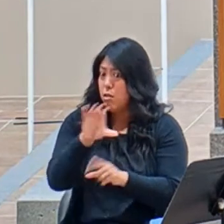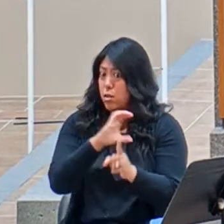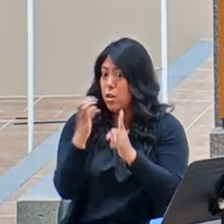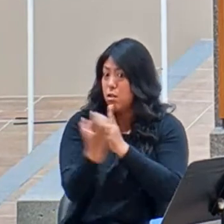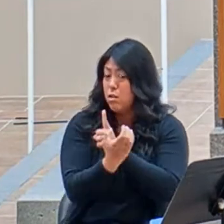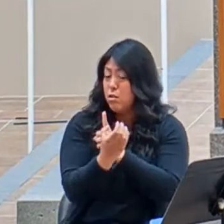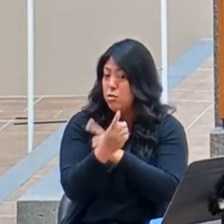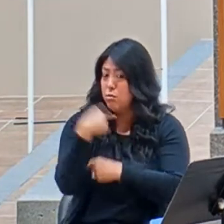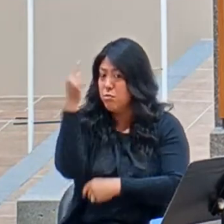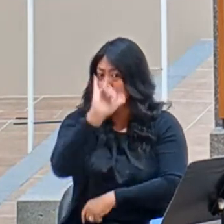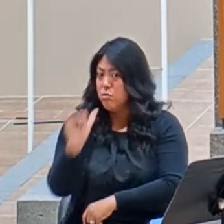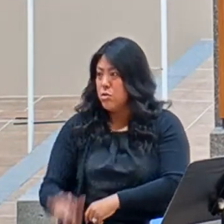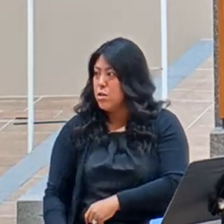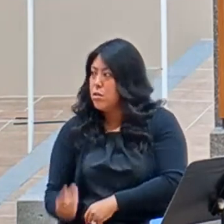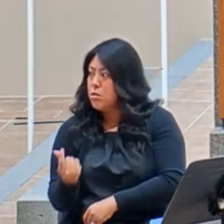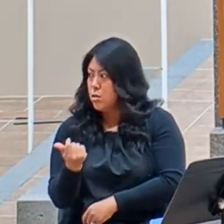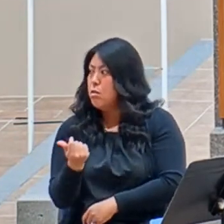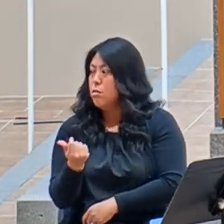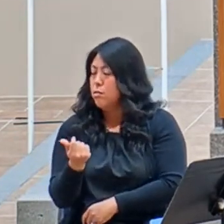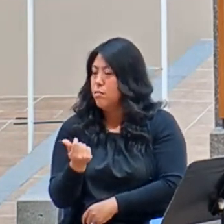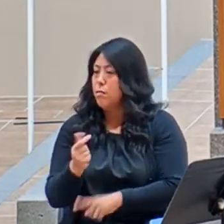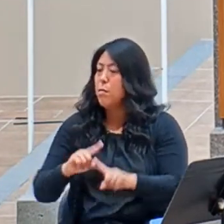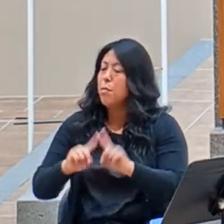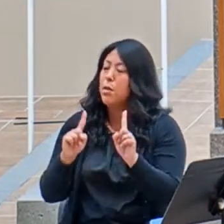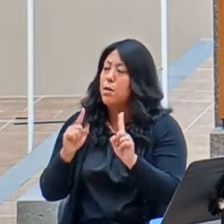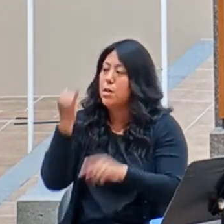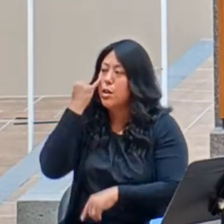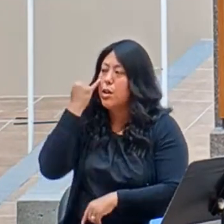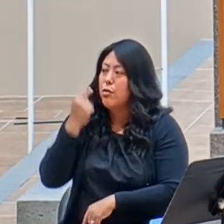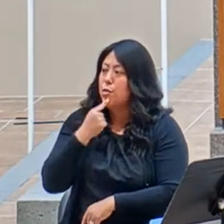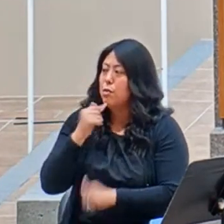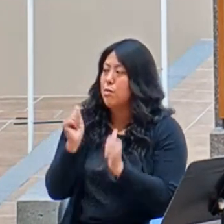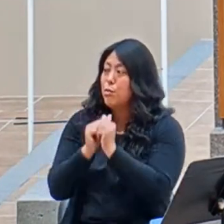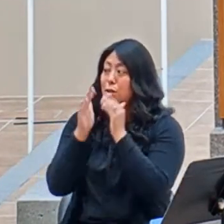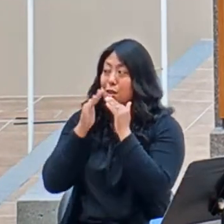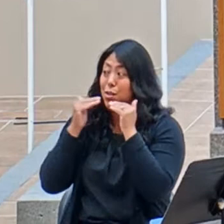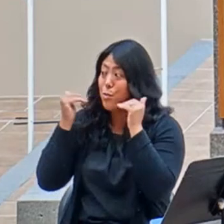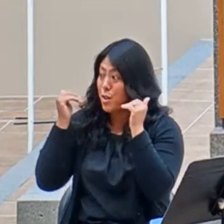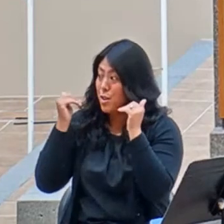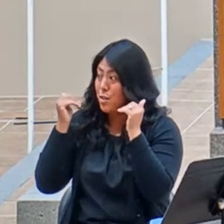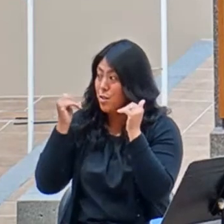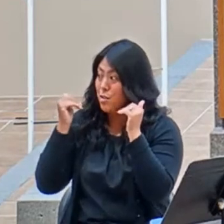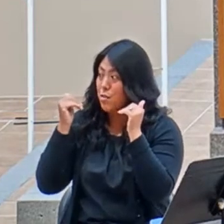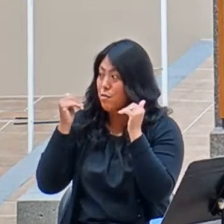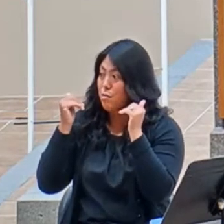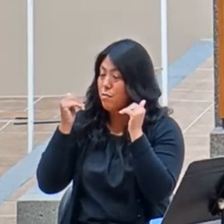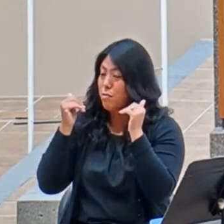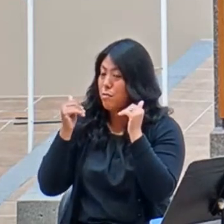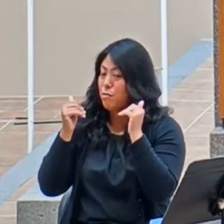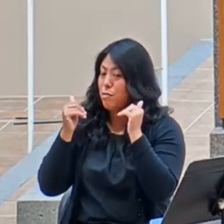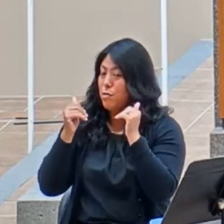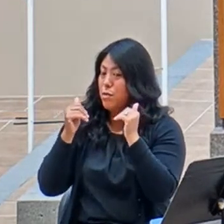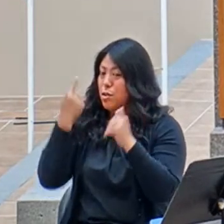But if you say that with a smile on your face to her and looking at your disciples,